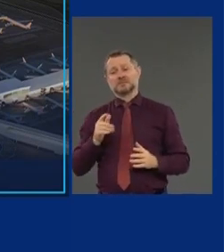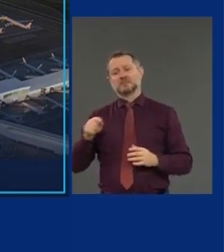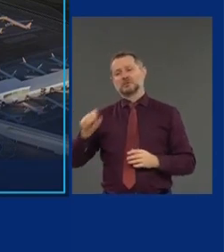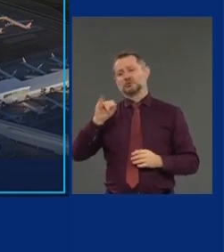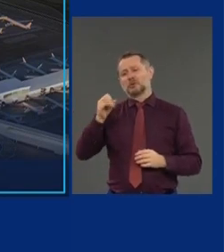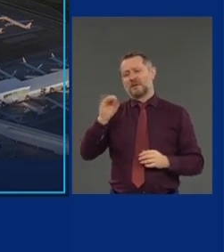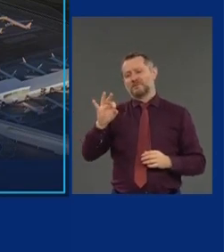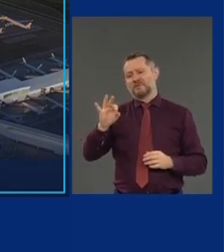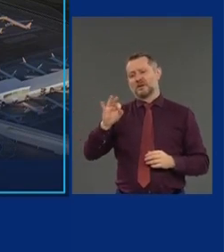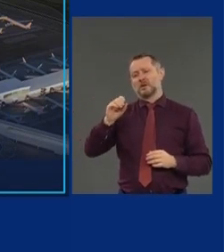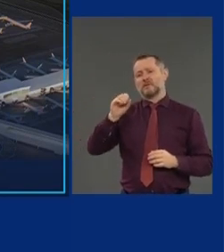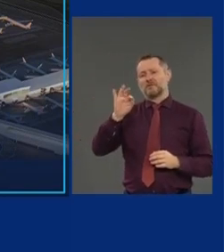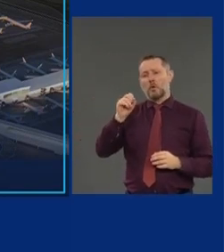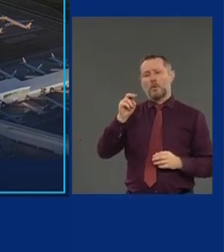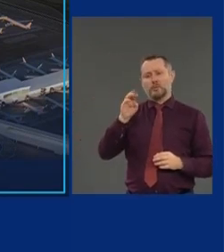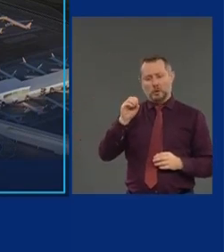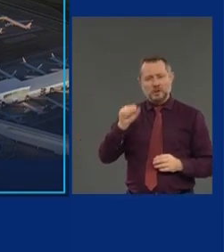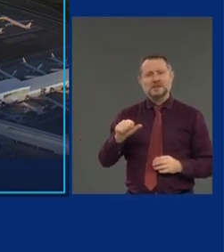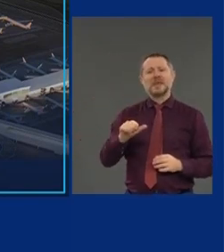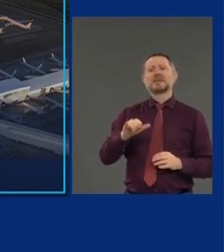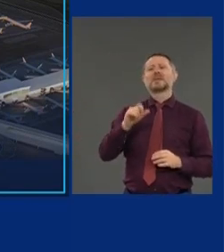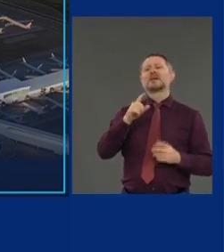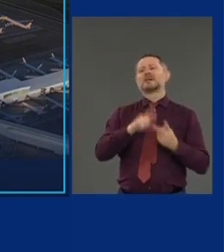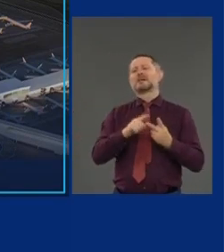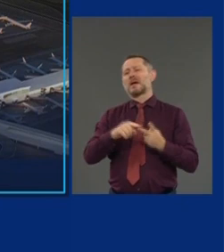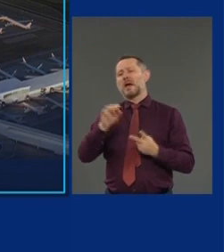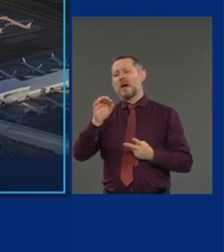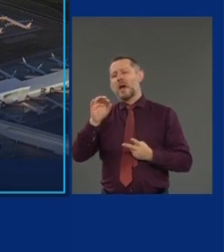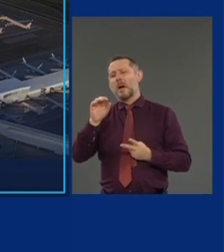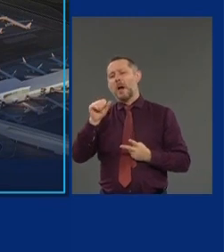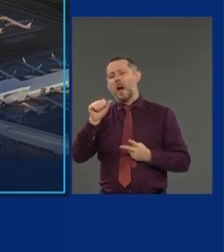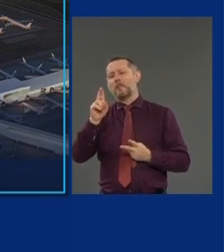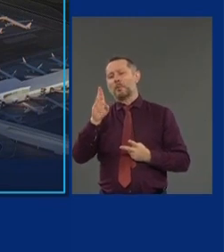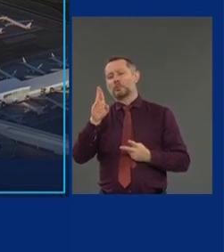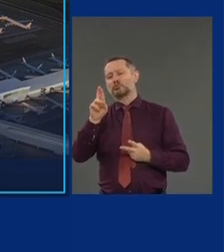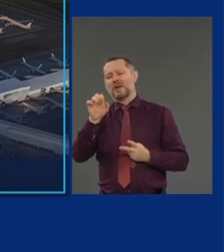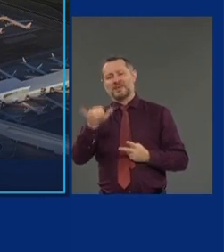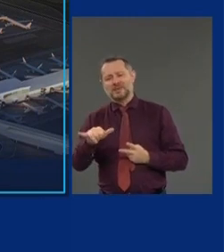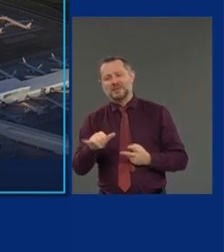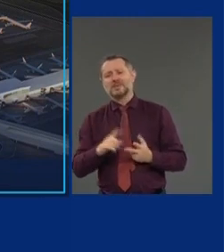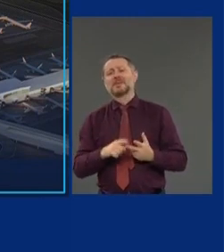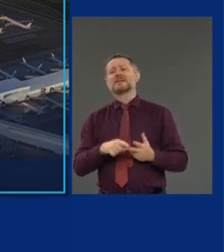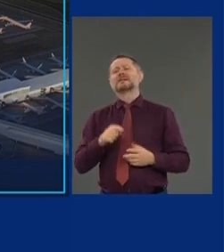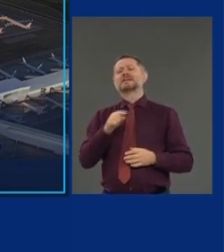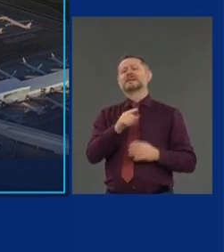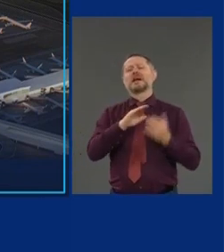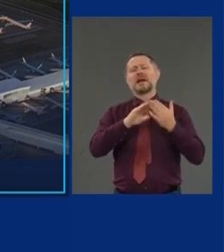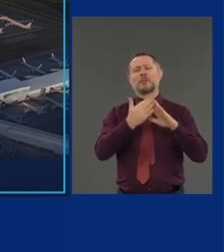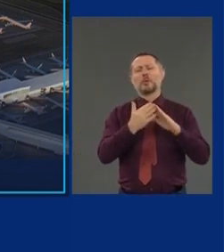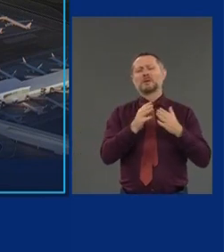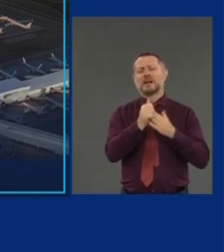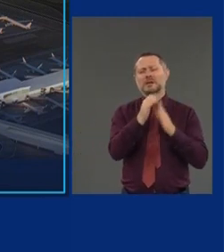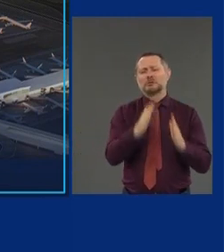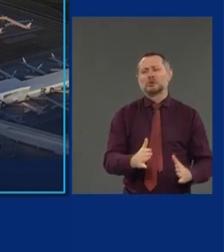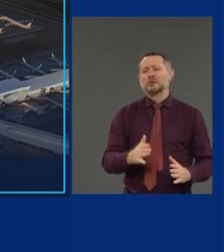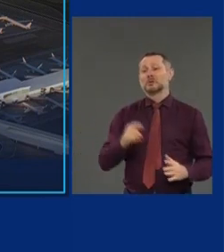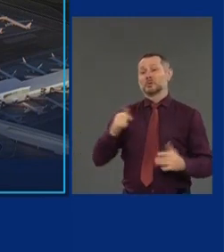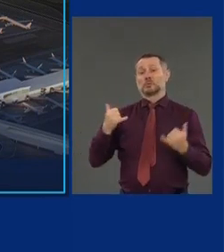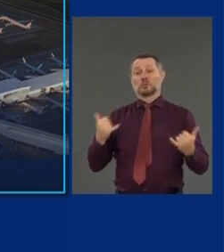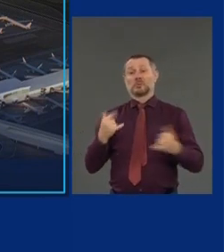leaders with whom we worked and consulted. Today, we're announcing a truly major milestone in the construction.